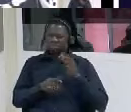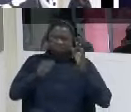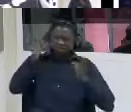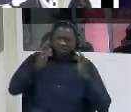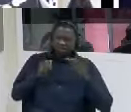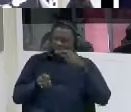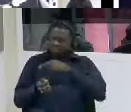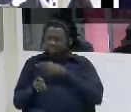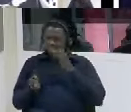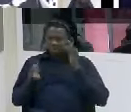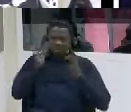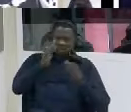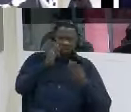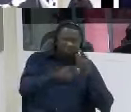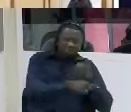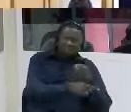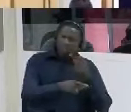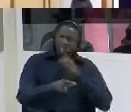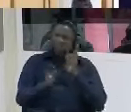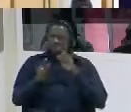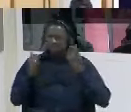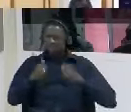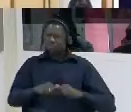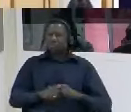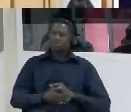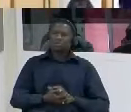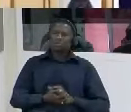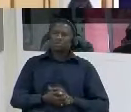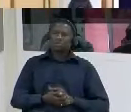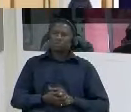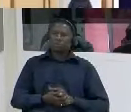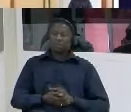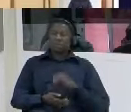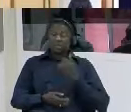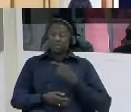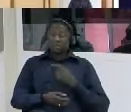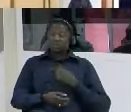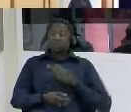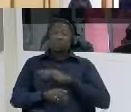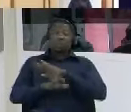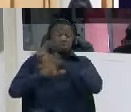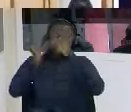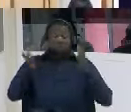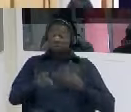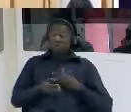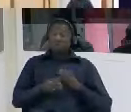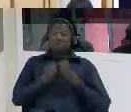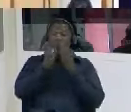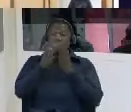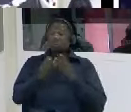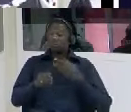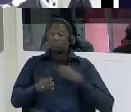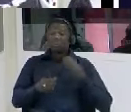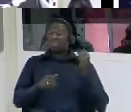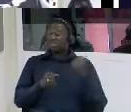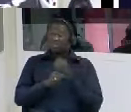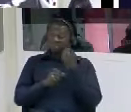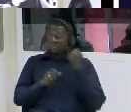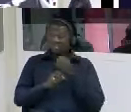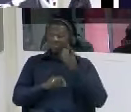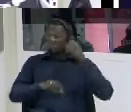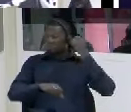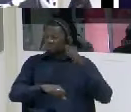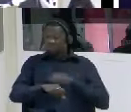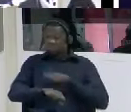yes trial within a trial we all confessed that we were seriously tortured maltreated yes